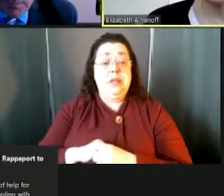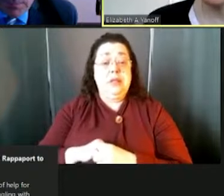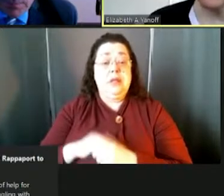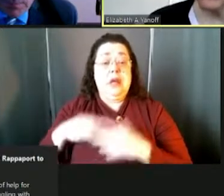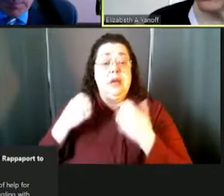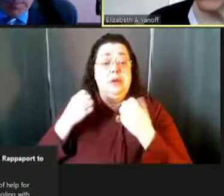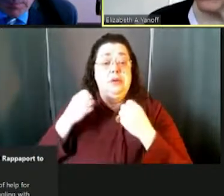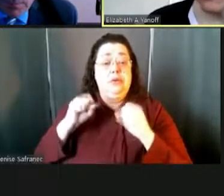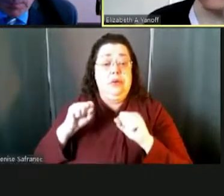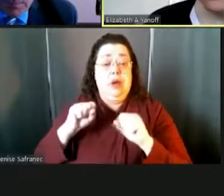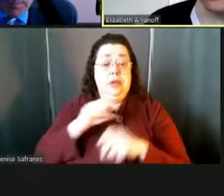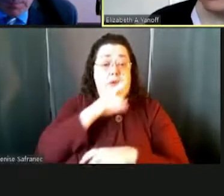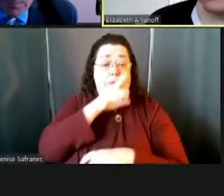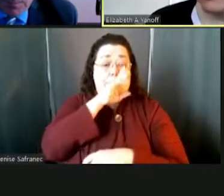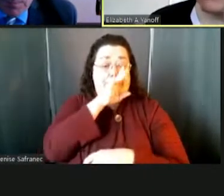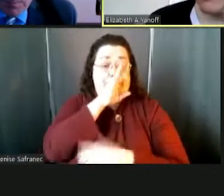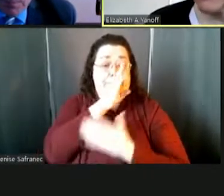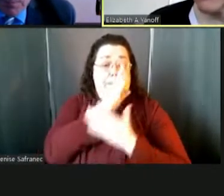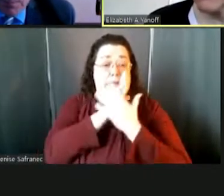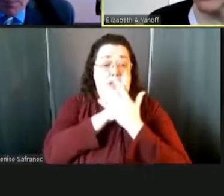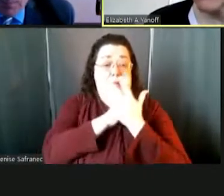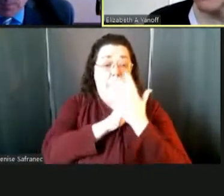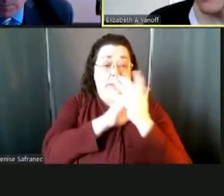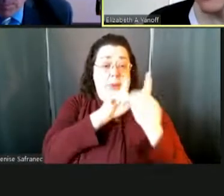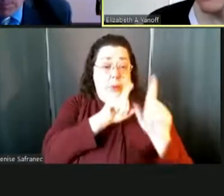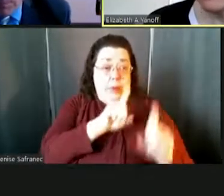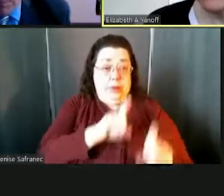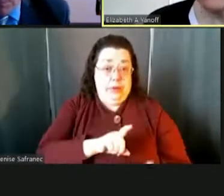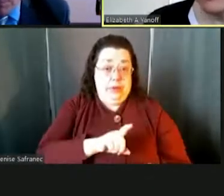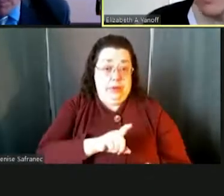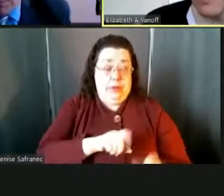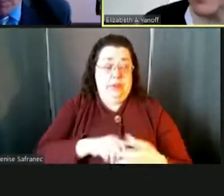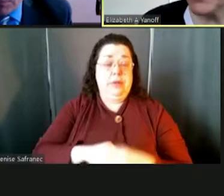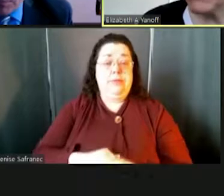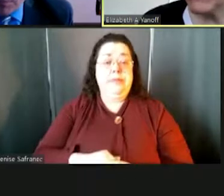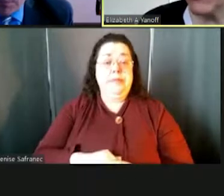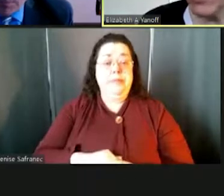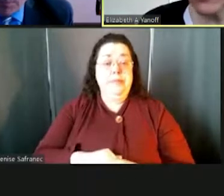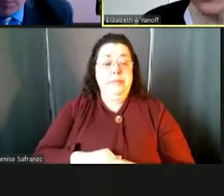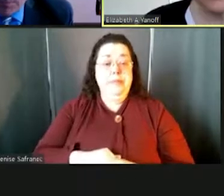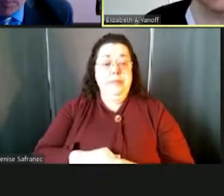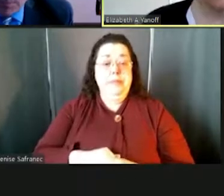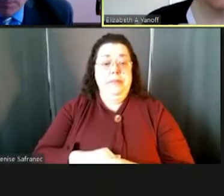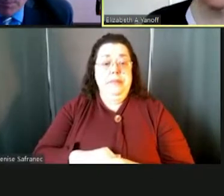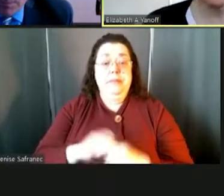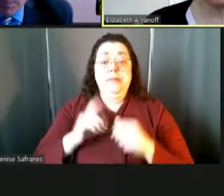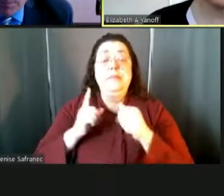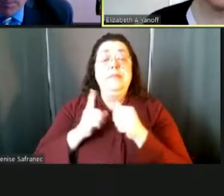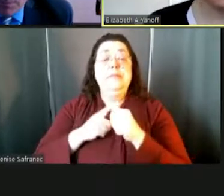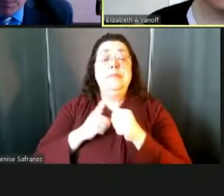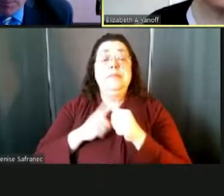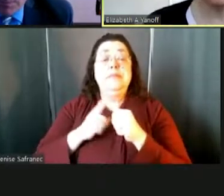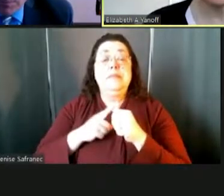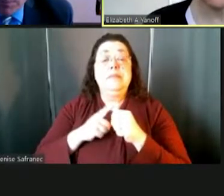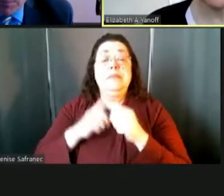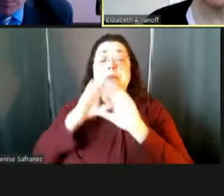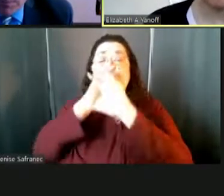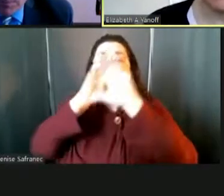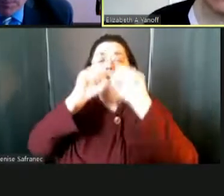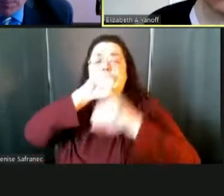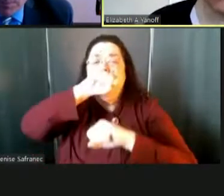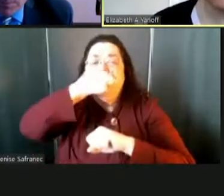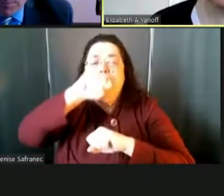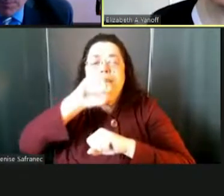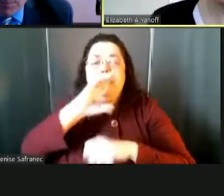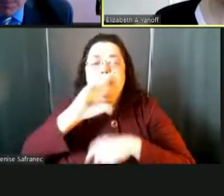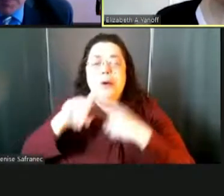try to draw those in as well as the questions I have. But first, superintendents love to talk about